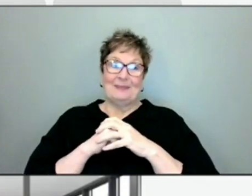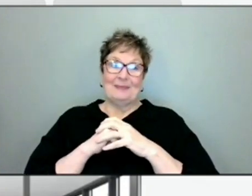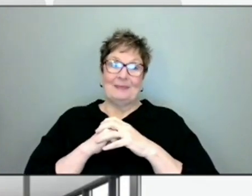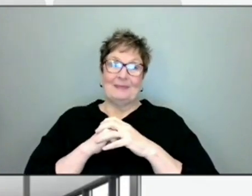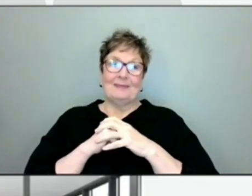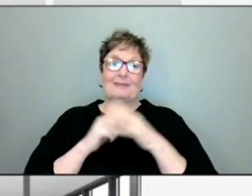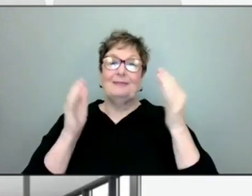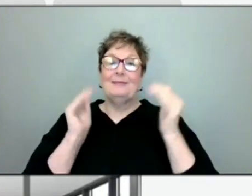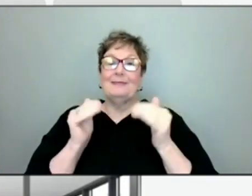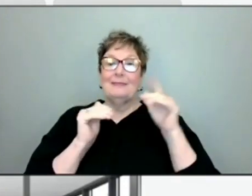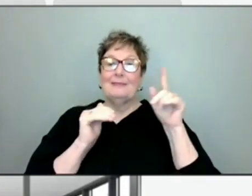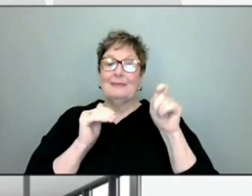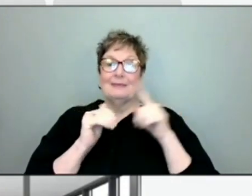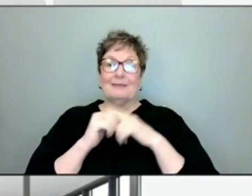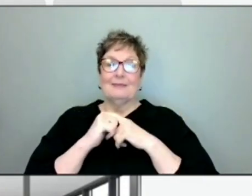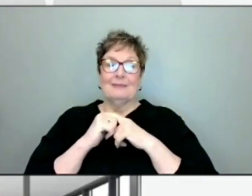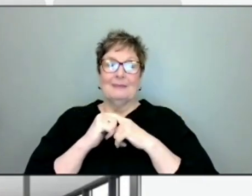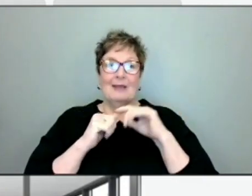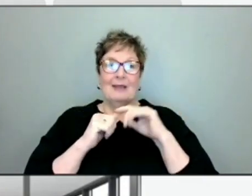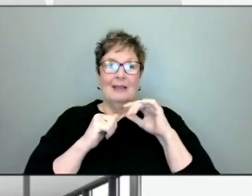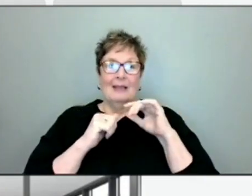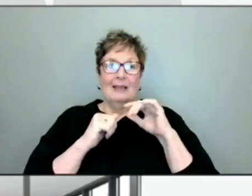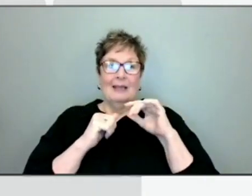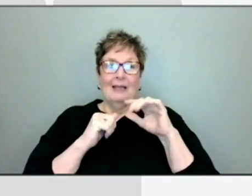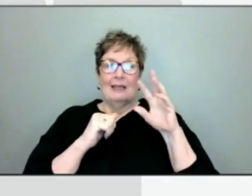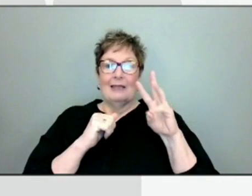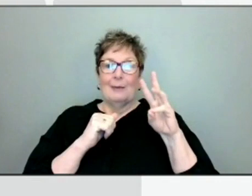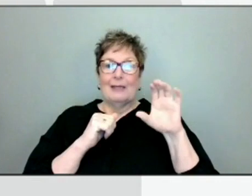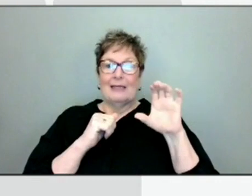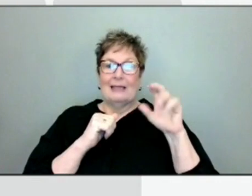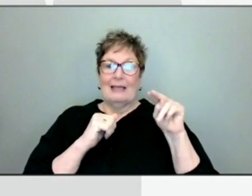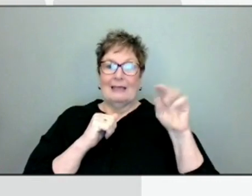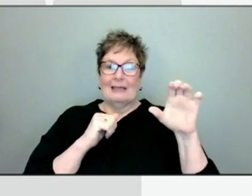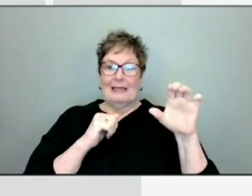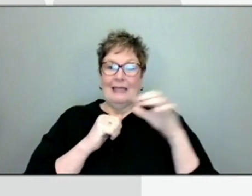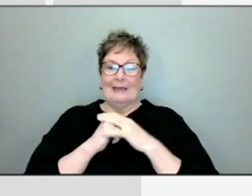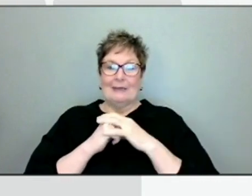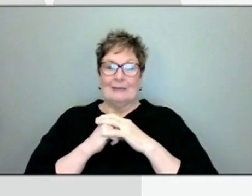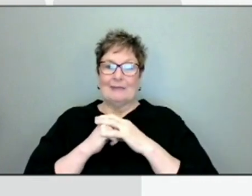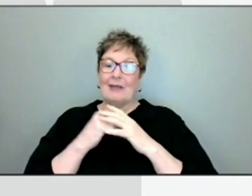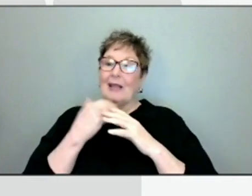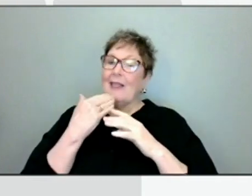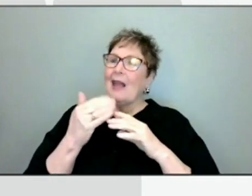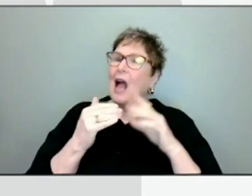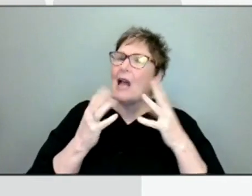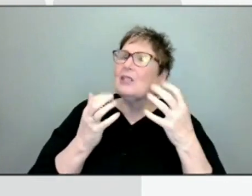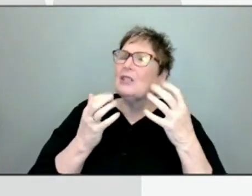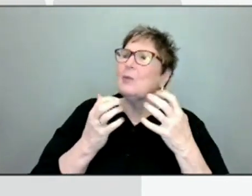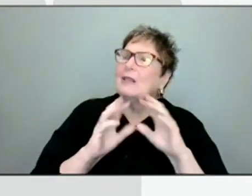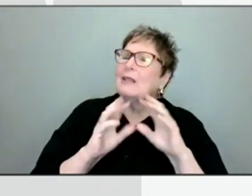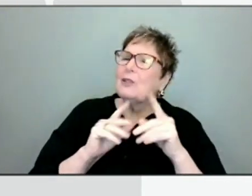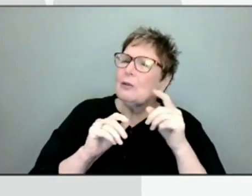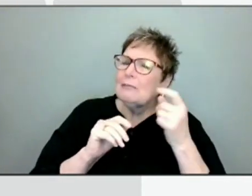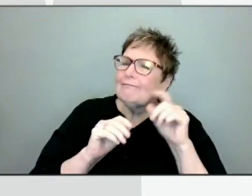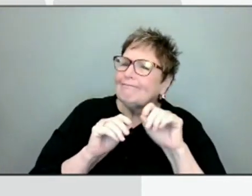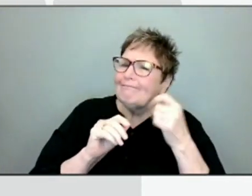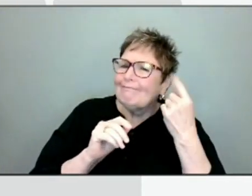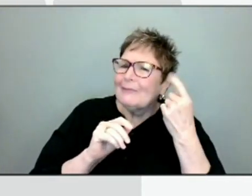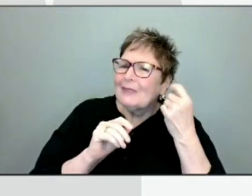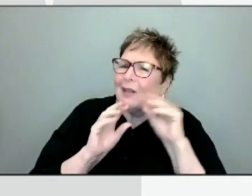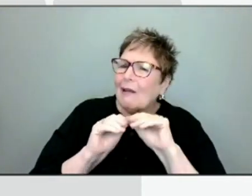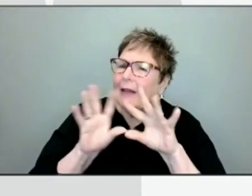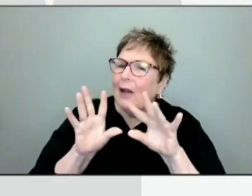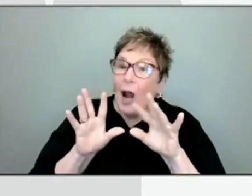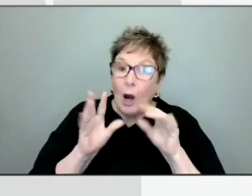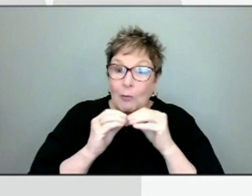Next question, we're going to circle back to Chloe Leshner at WCNC. Thank you. I just wanted to clarify, are more people